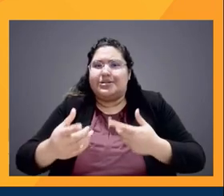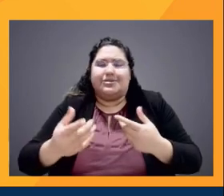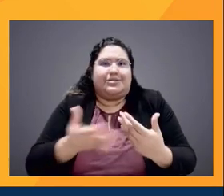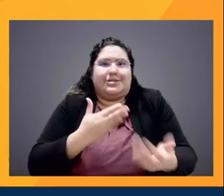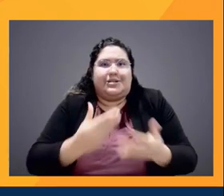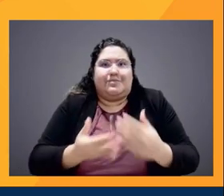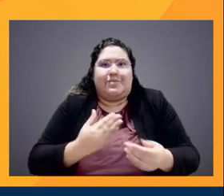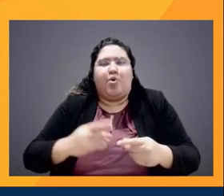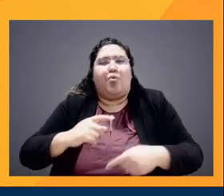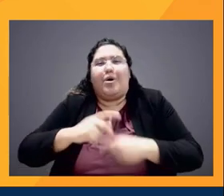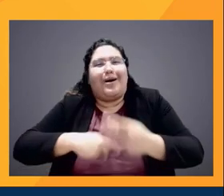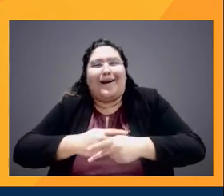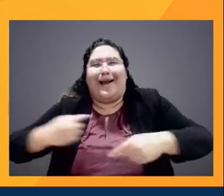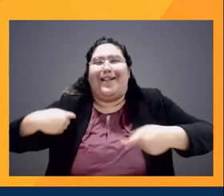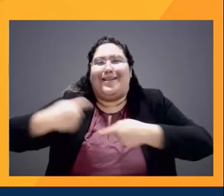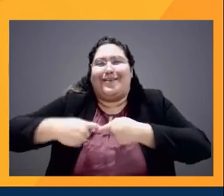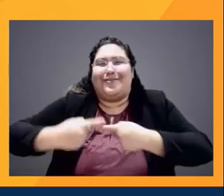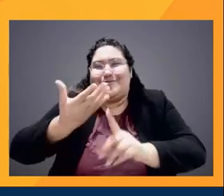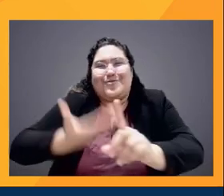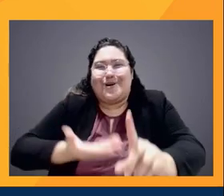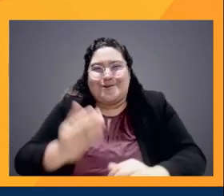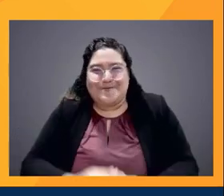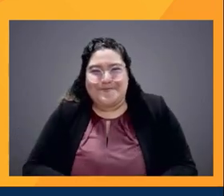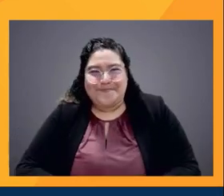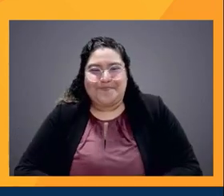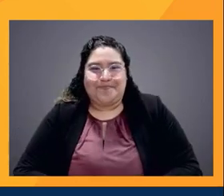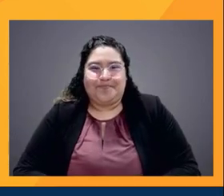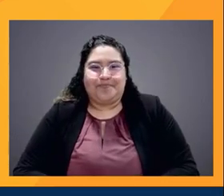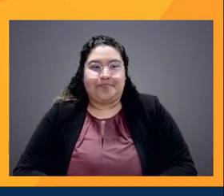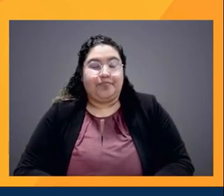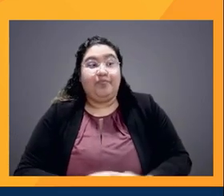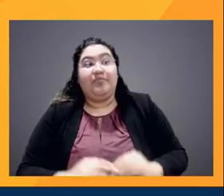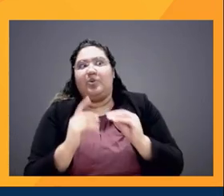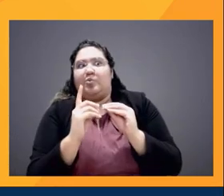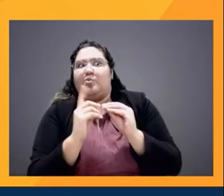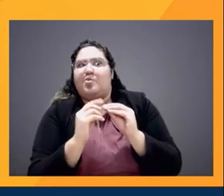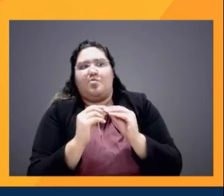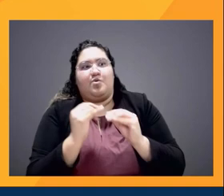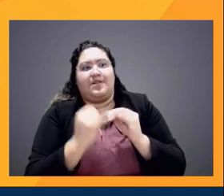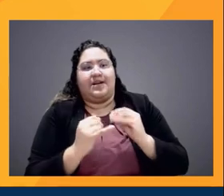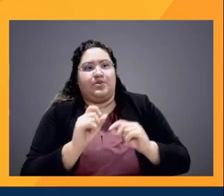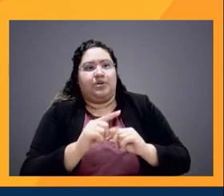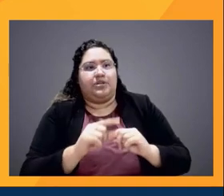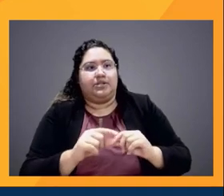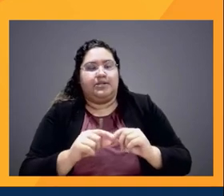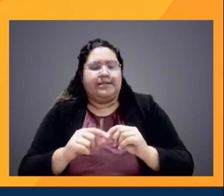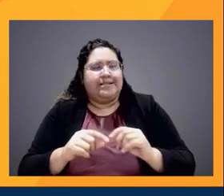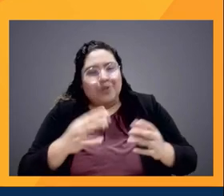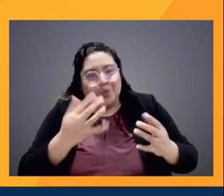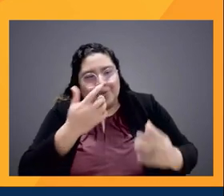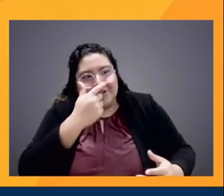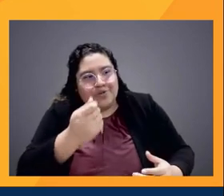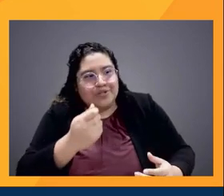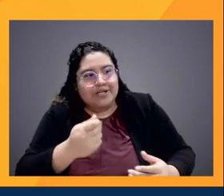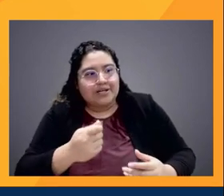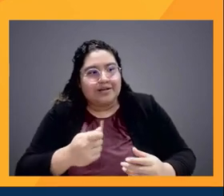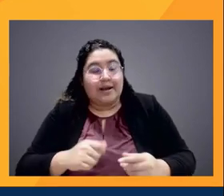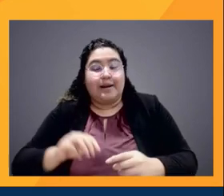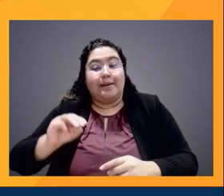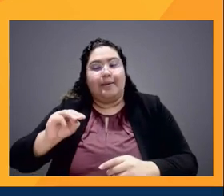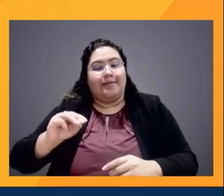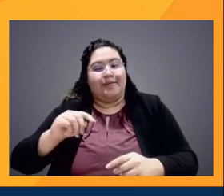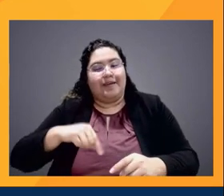Yeah. I have one last quick question because I think it's so interesting and so crucial, especially now, Manny, I'm going to give this last one to you.